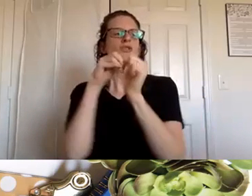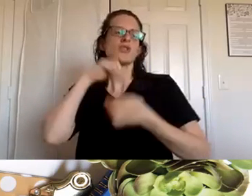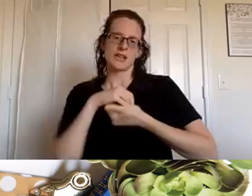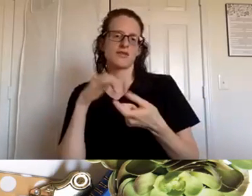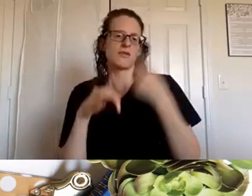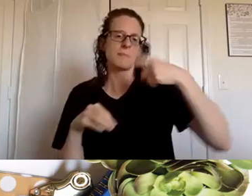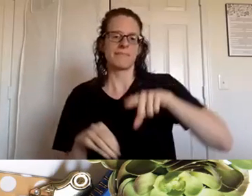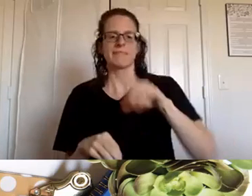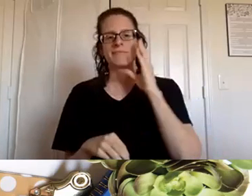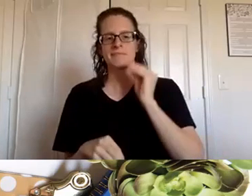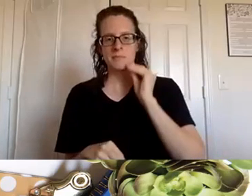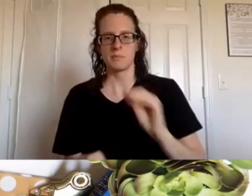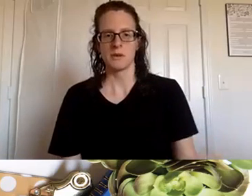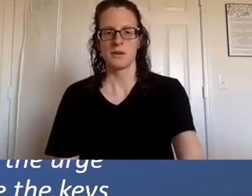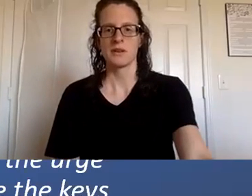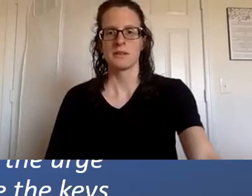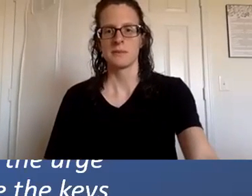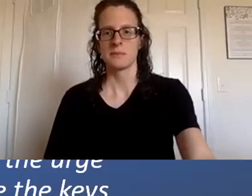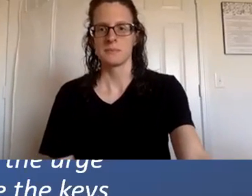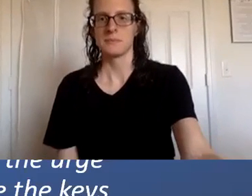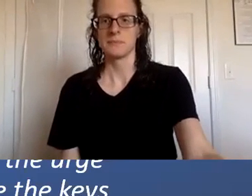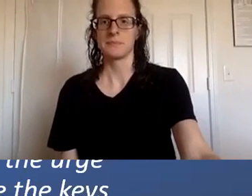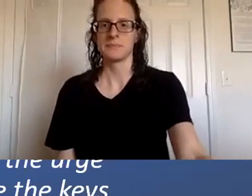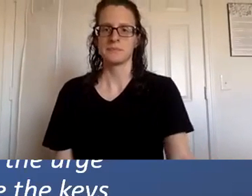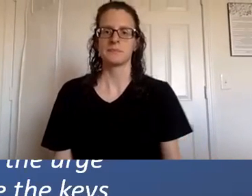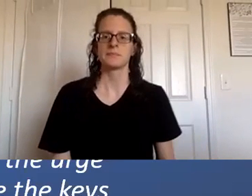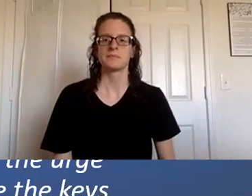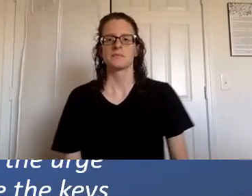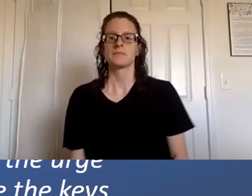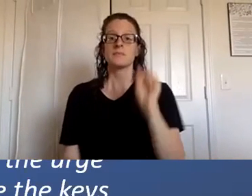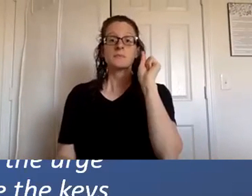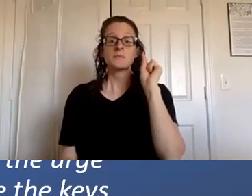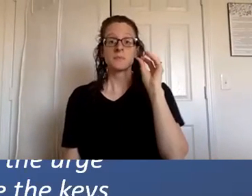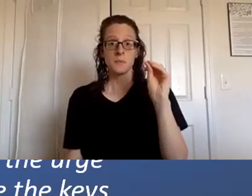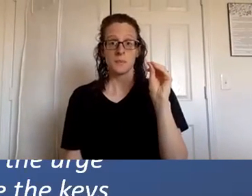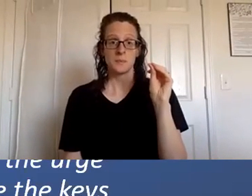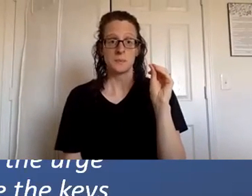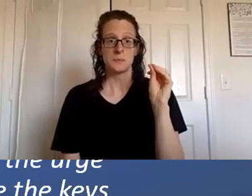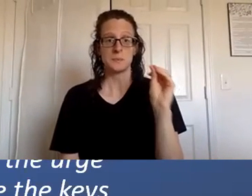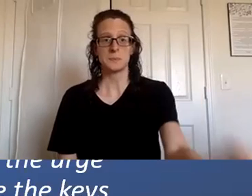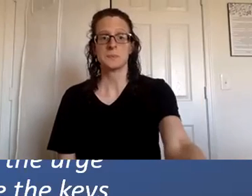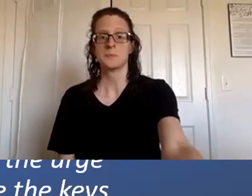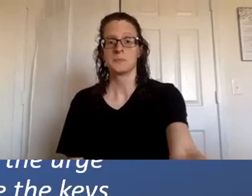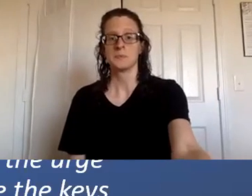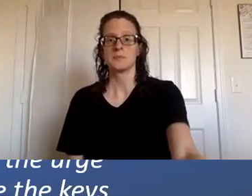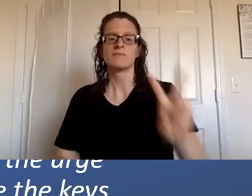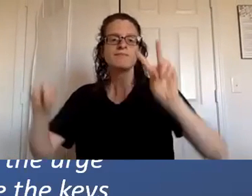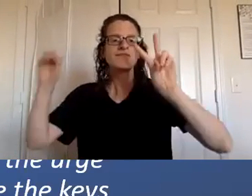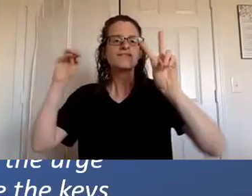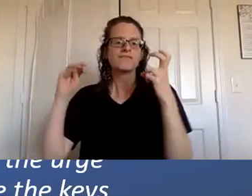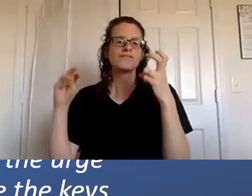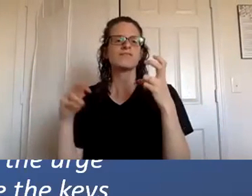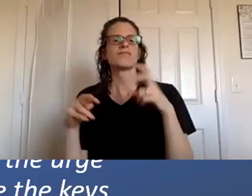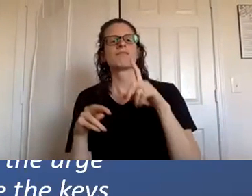the will to